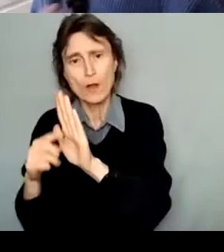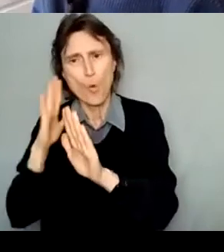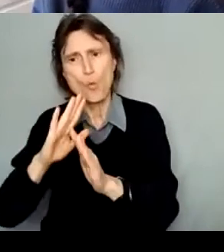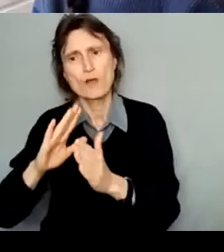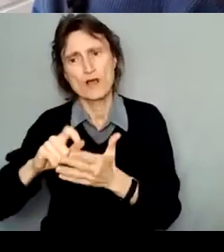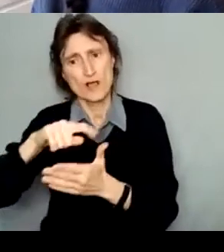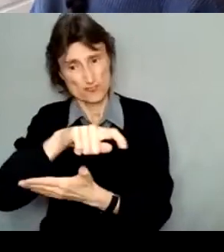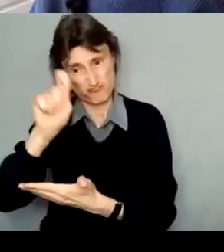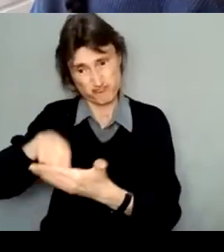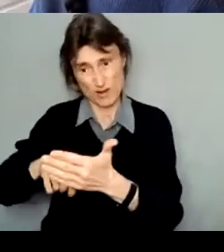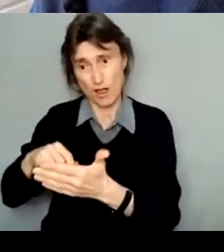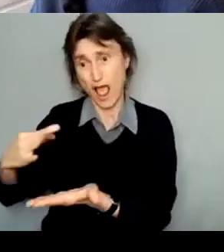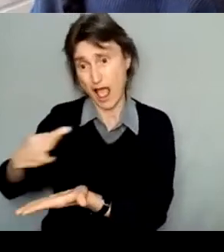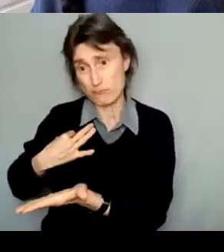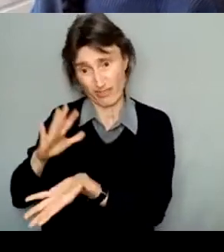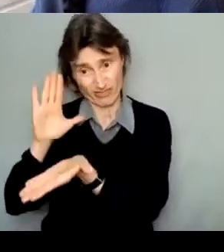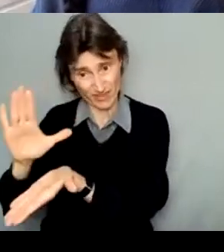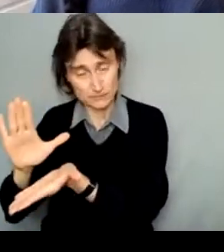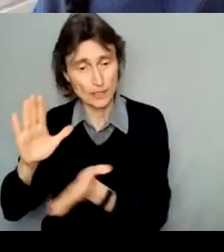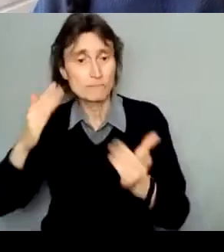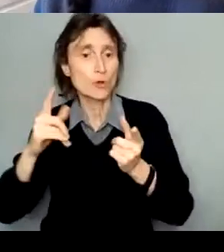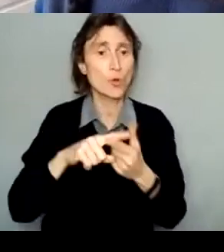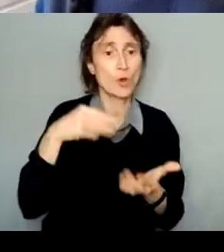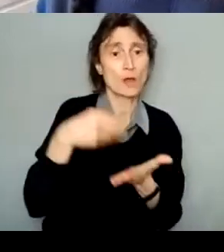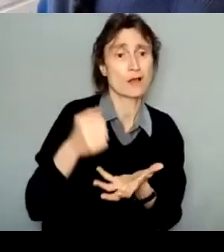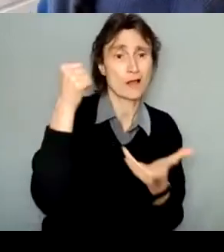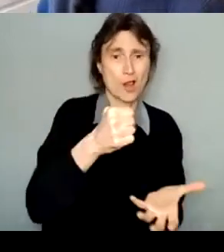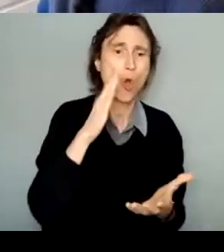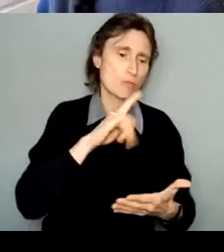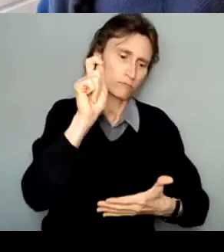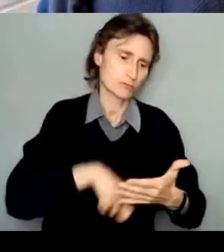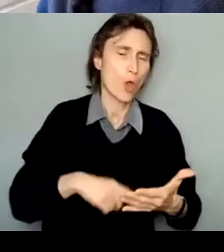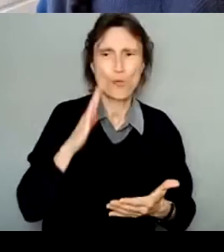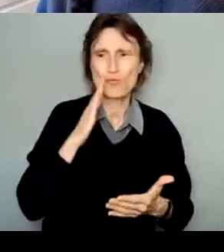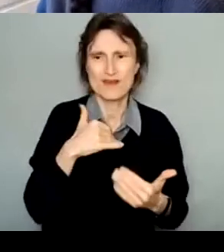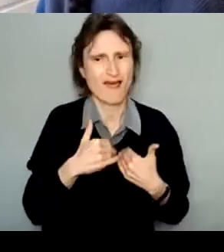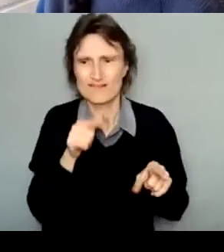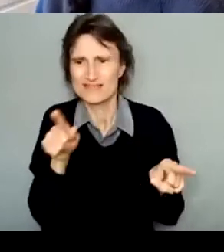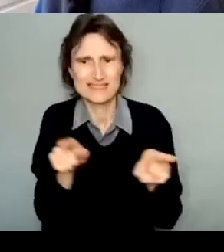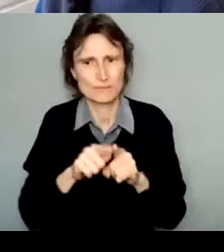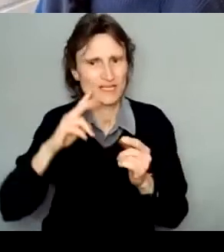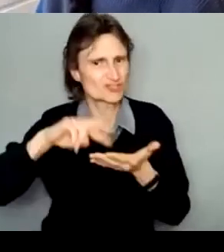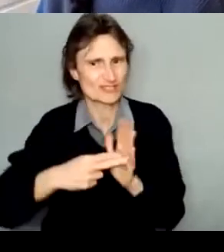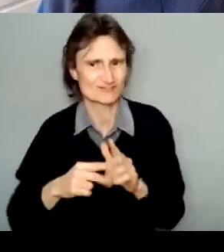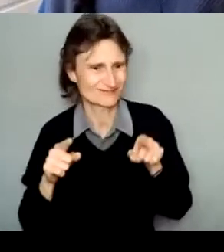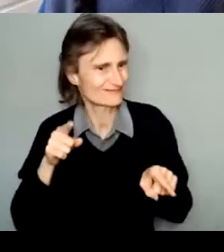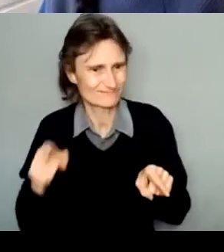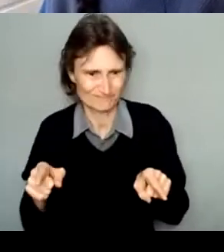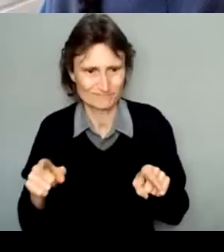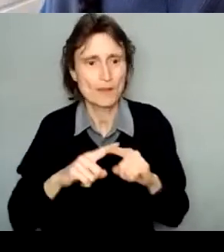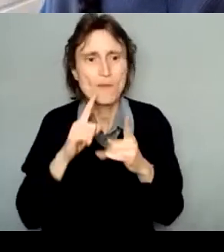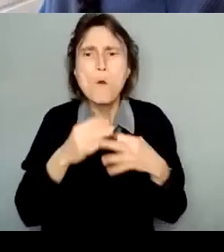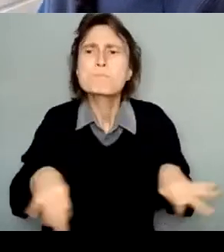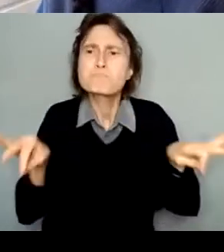share in a grant application. Remember that this introduction provides the most significant context for how